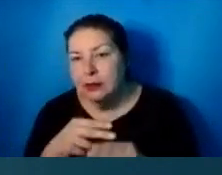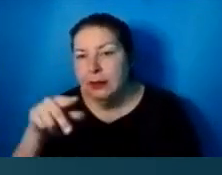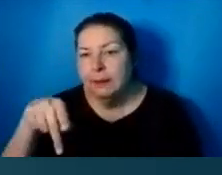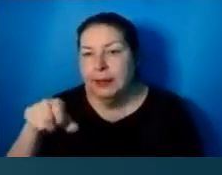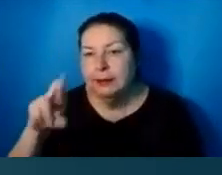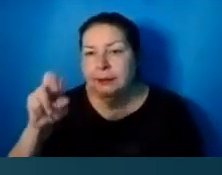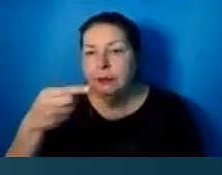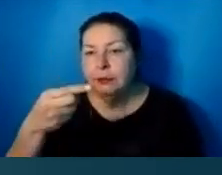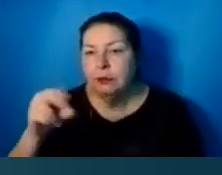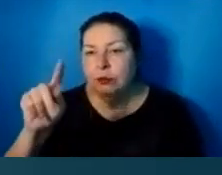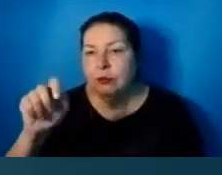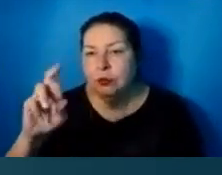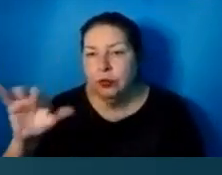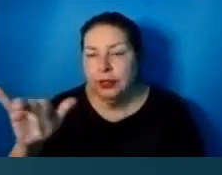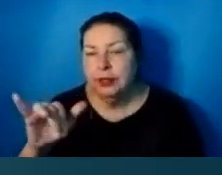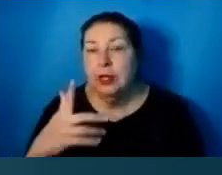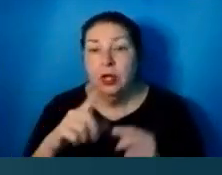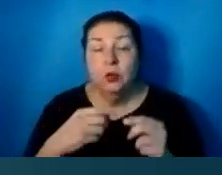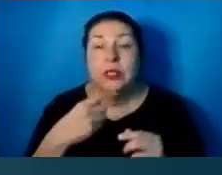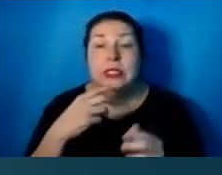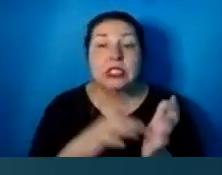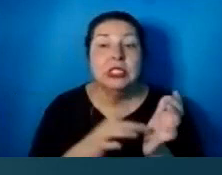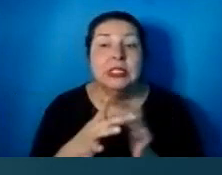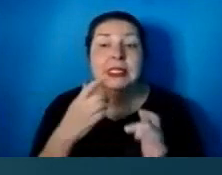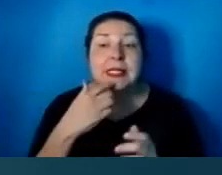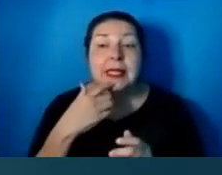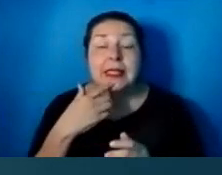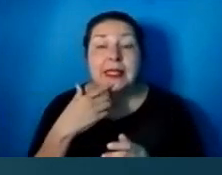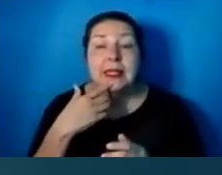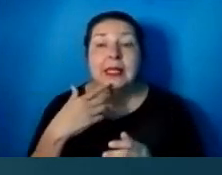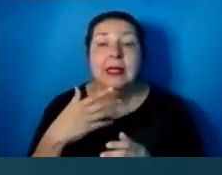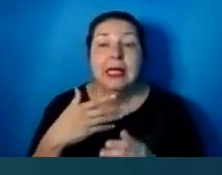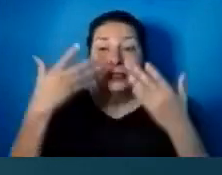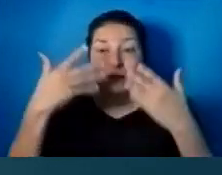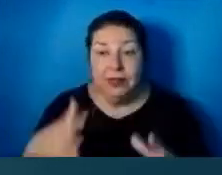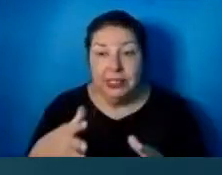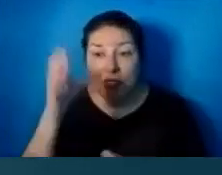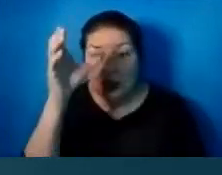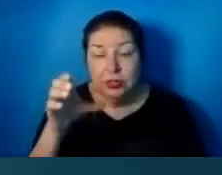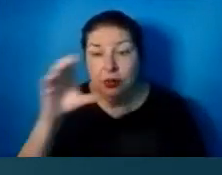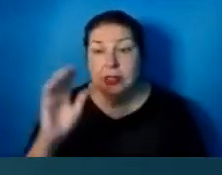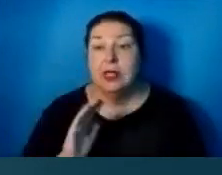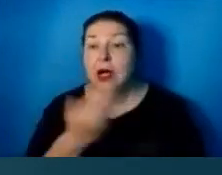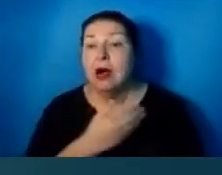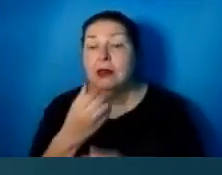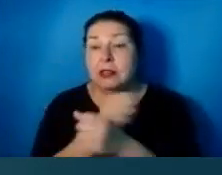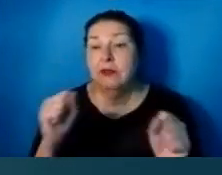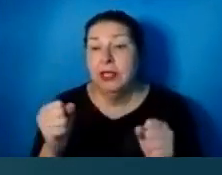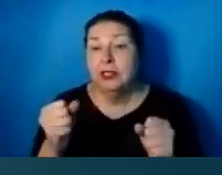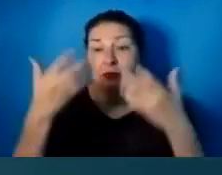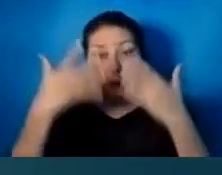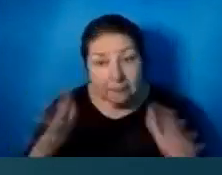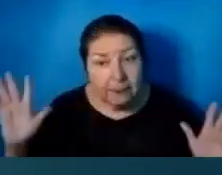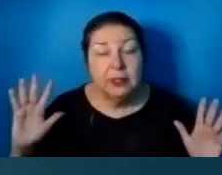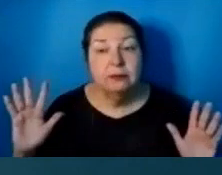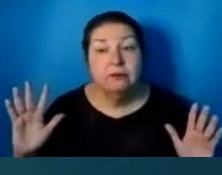When Jesus said, it is finished on the cross, our salvation was complete. We add nothing to it.